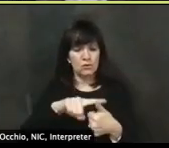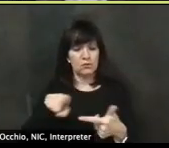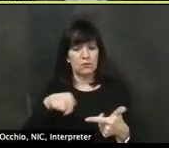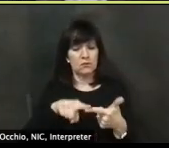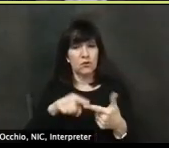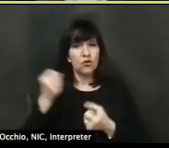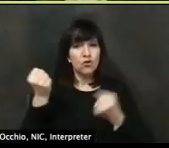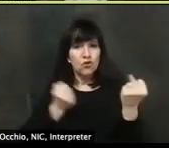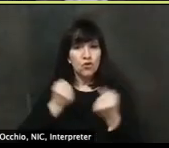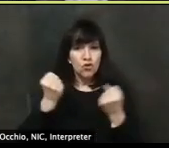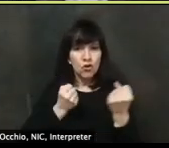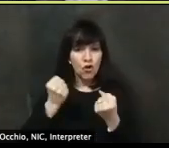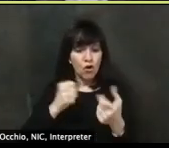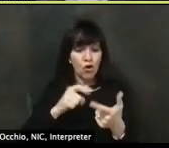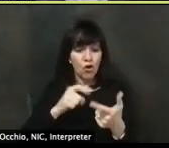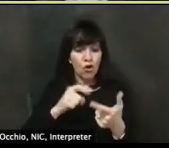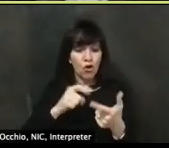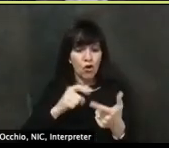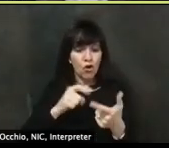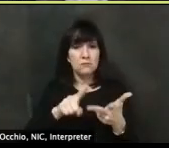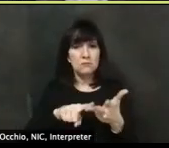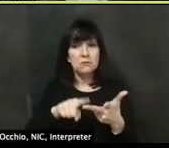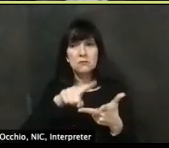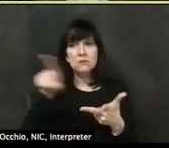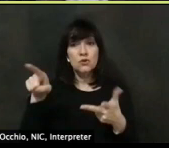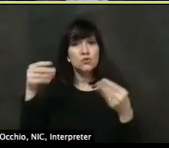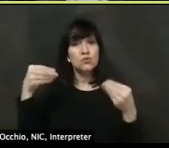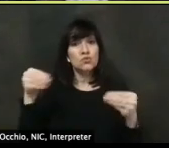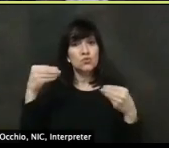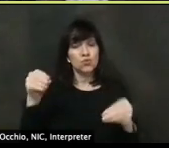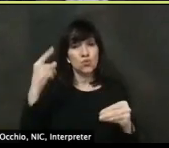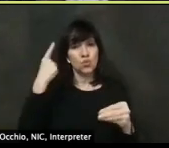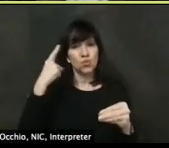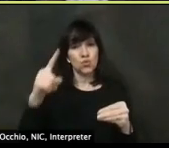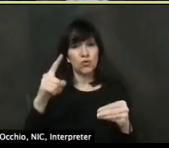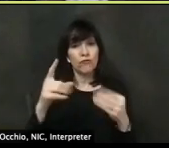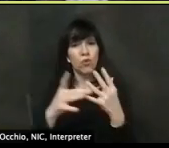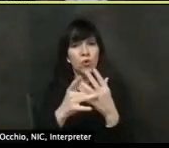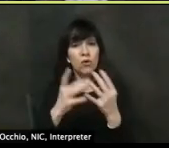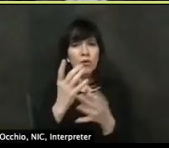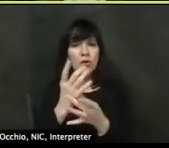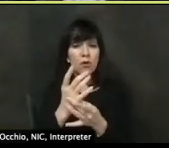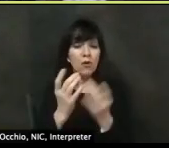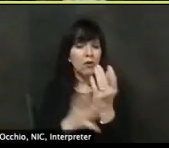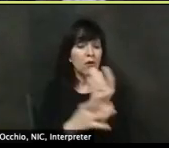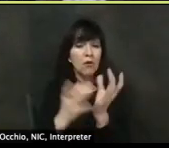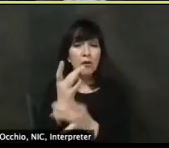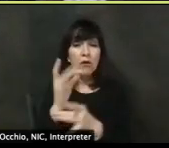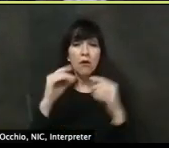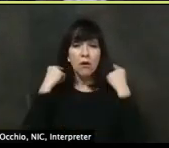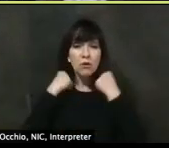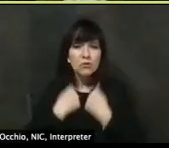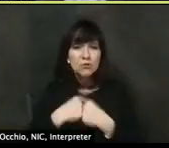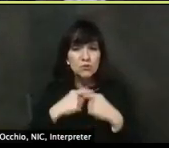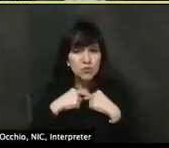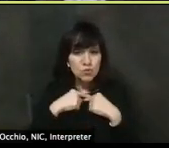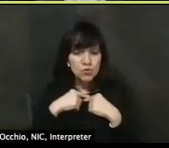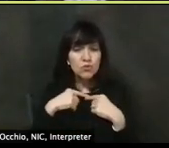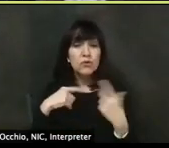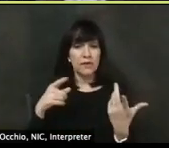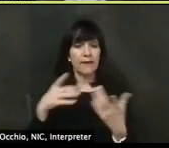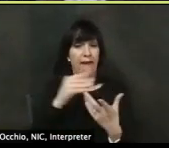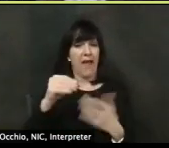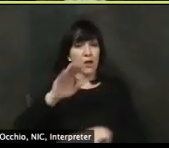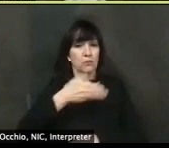exclusively sell jewelry, um, and doing it for, uh, actually also part of the order today was musical instrument stores, uh, included on that. So they can